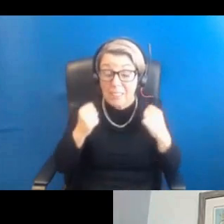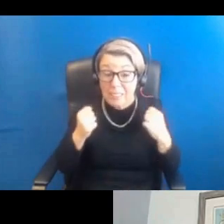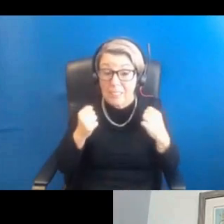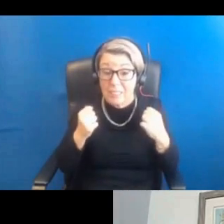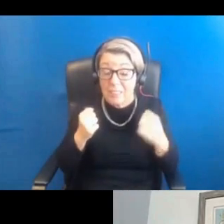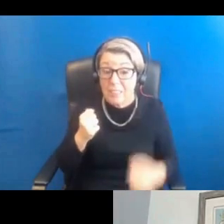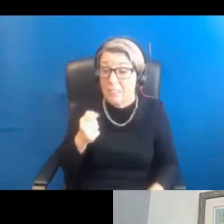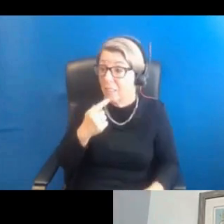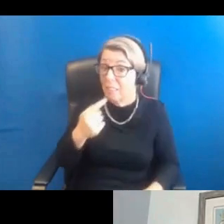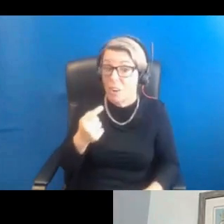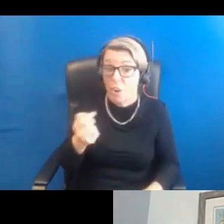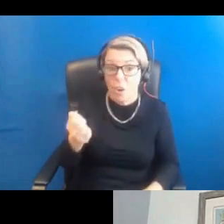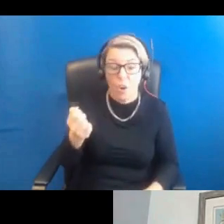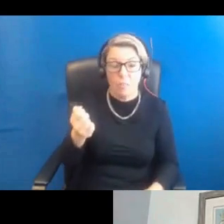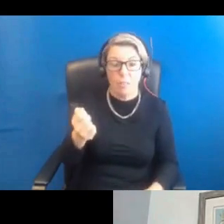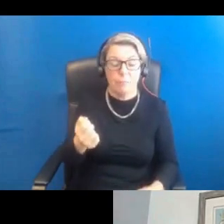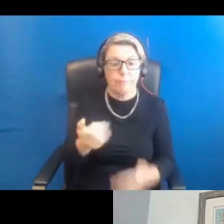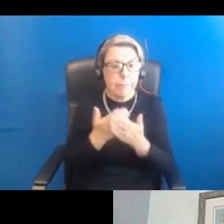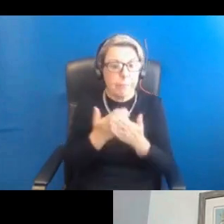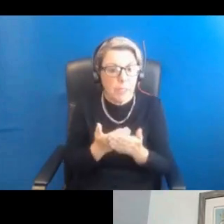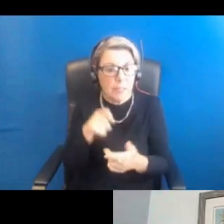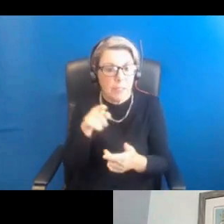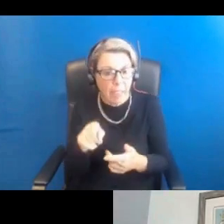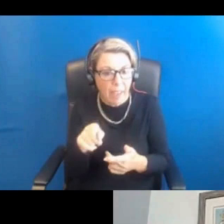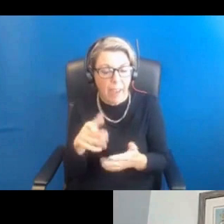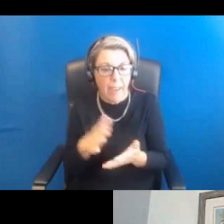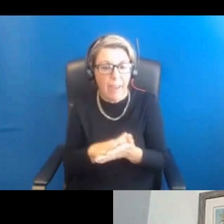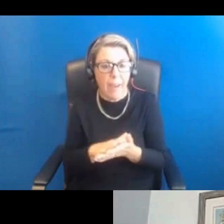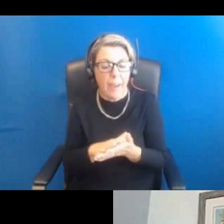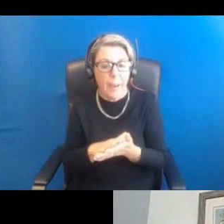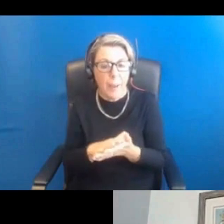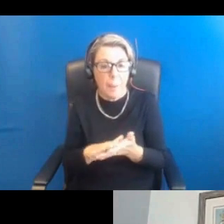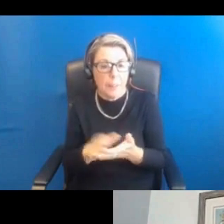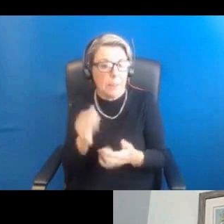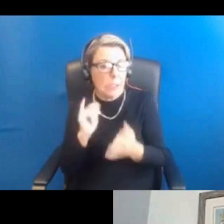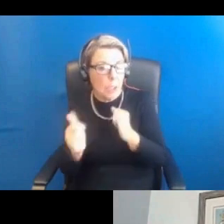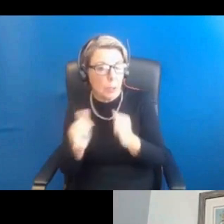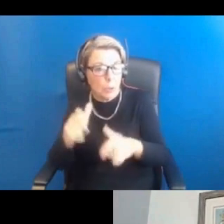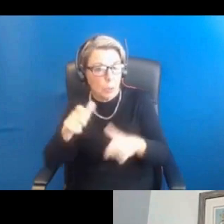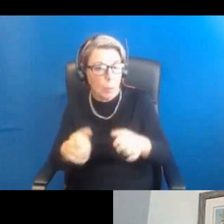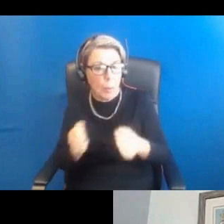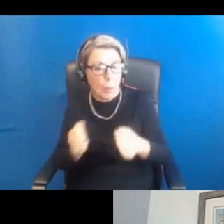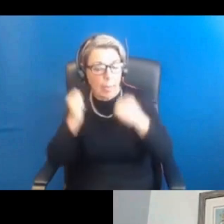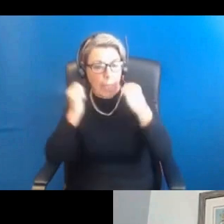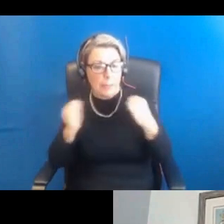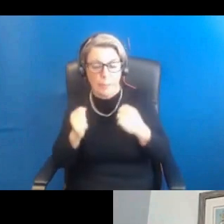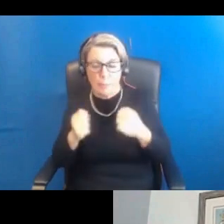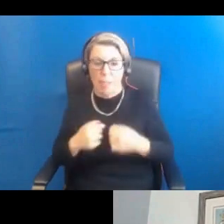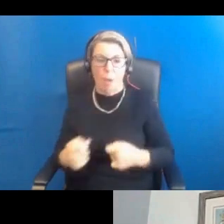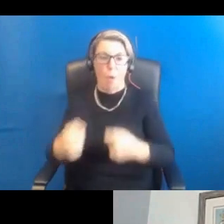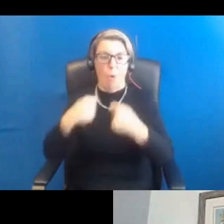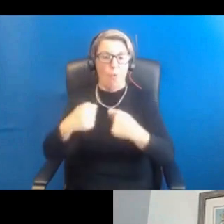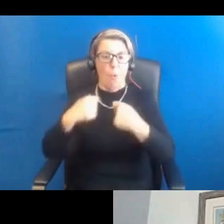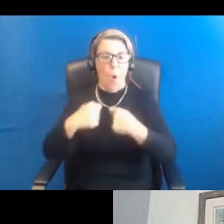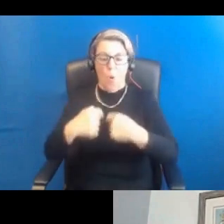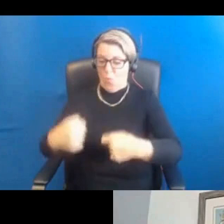they're not daft. And what they they realize is that sometimes when people exercise, they reward themselves because they feel good and